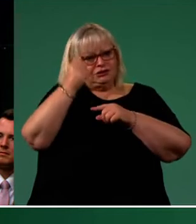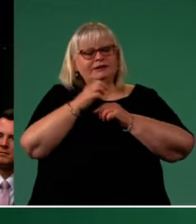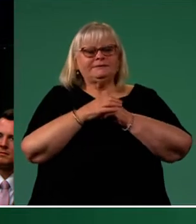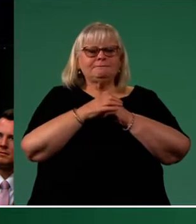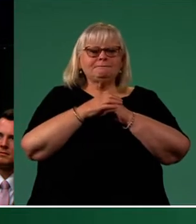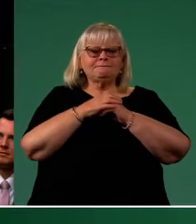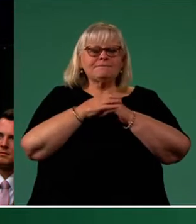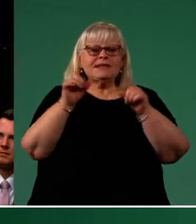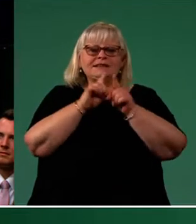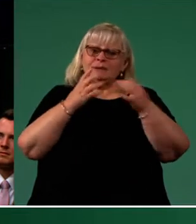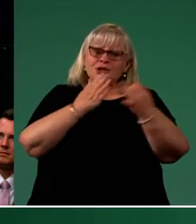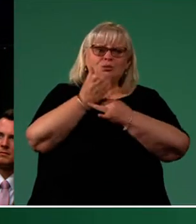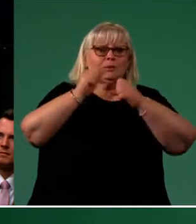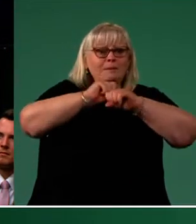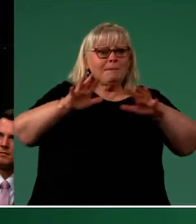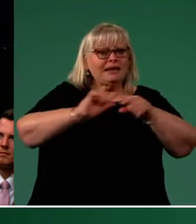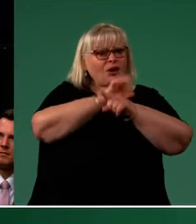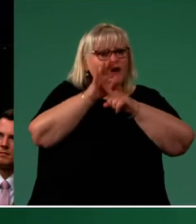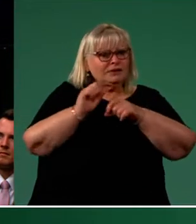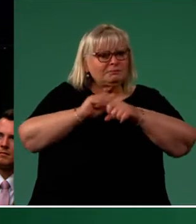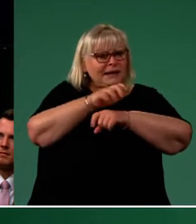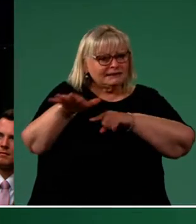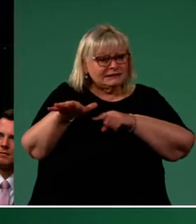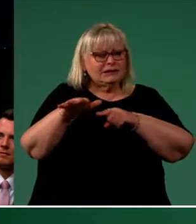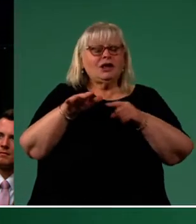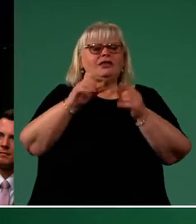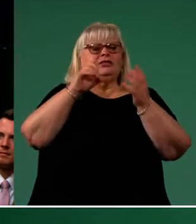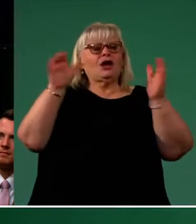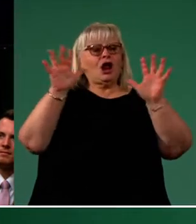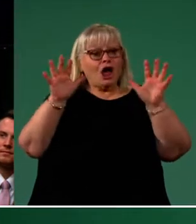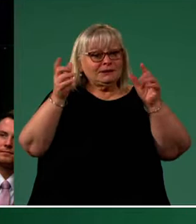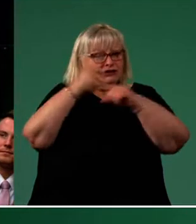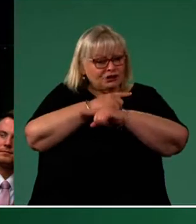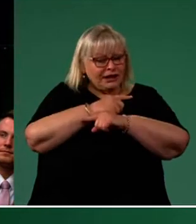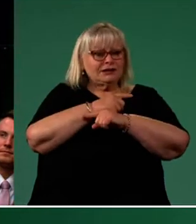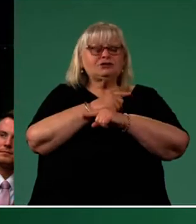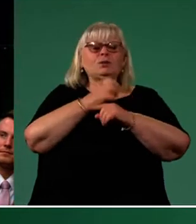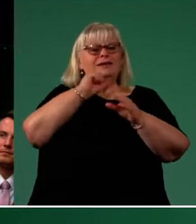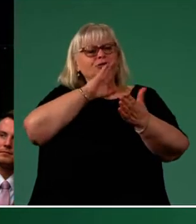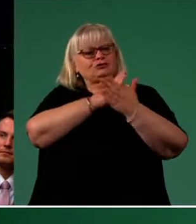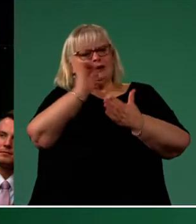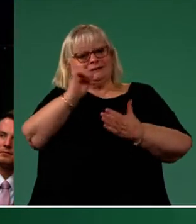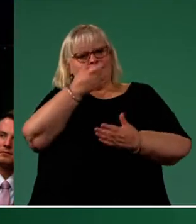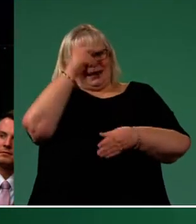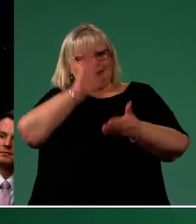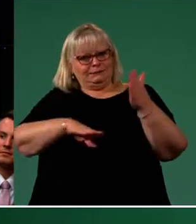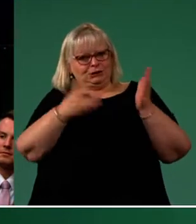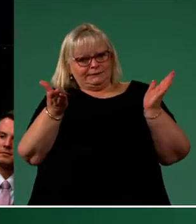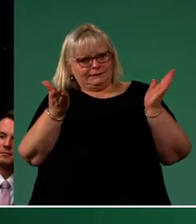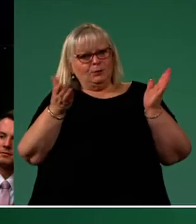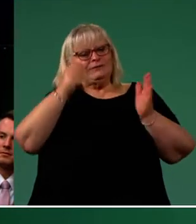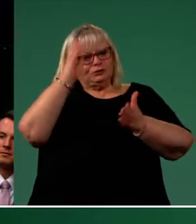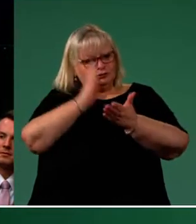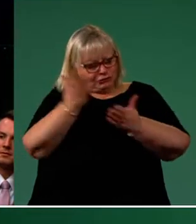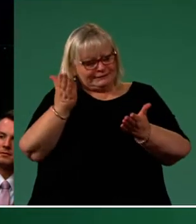As we did during the pandemic on climate change and emissions reduction, we need to trust the experts and we need to trust the science.